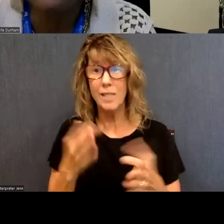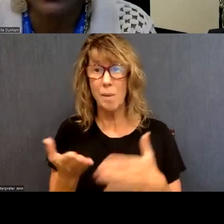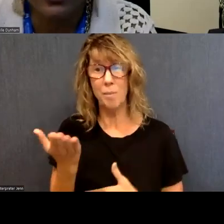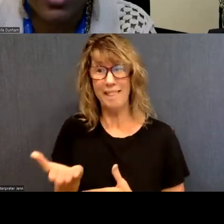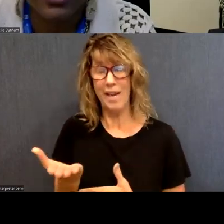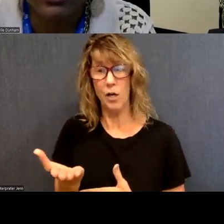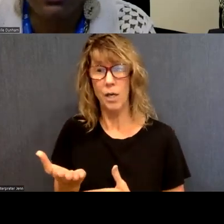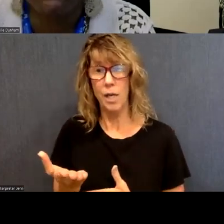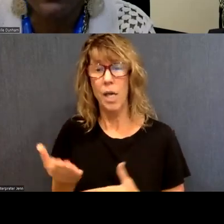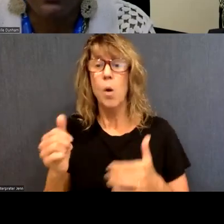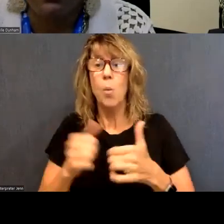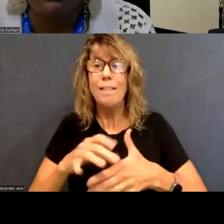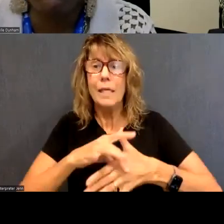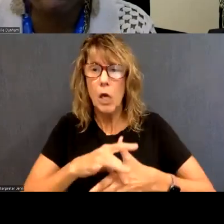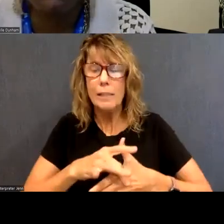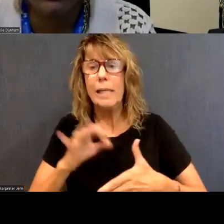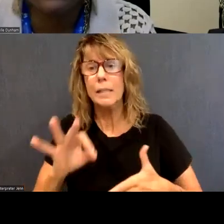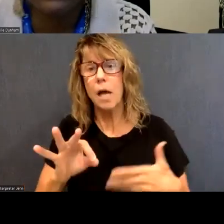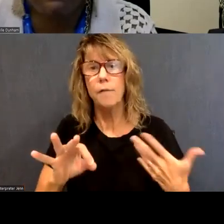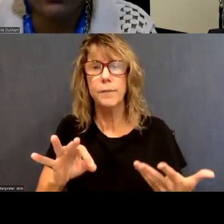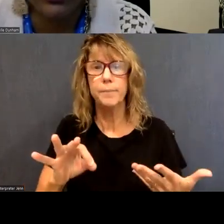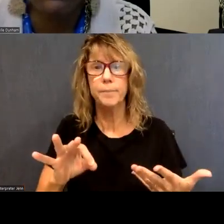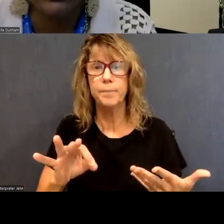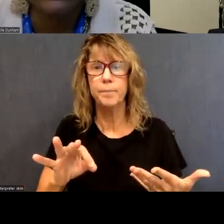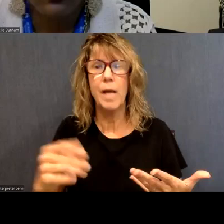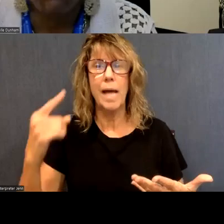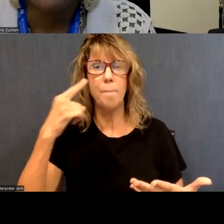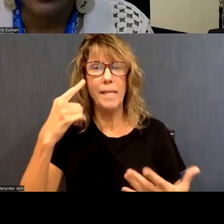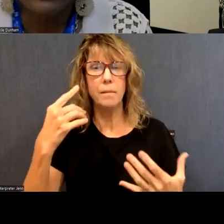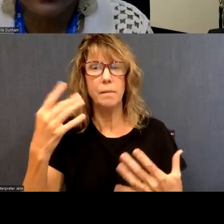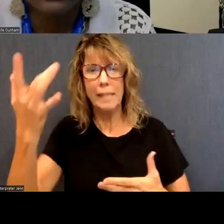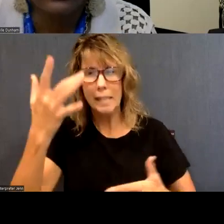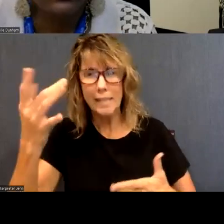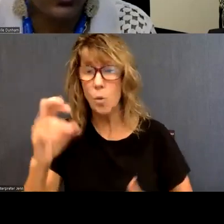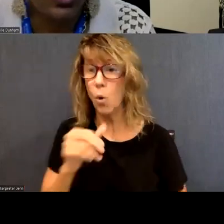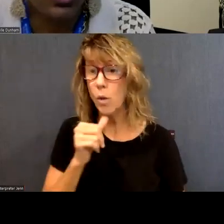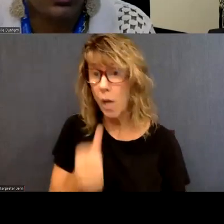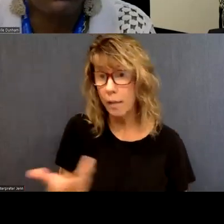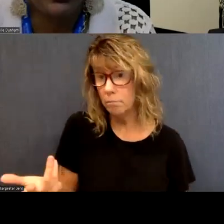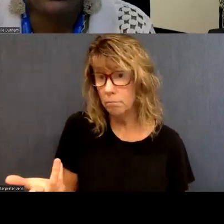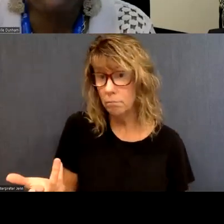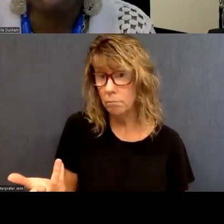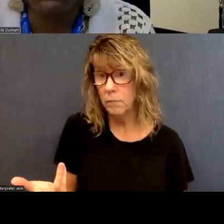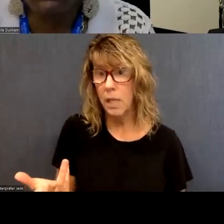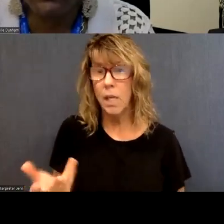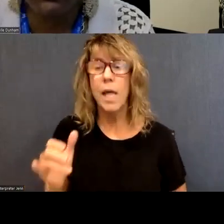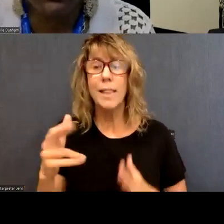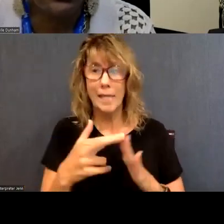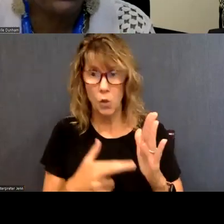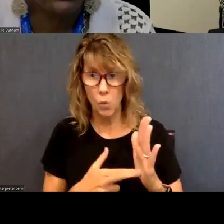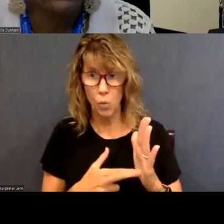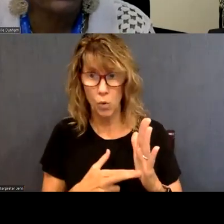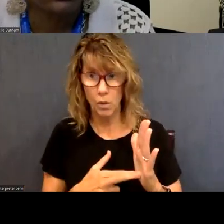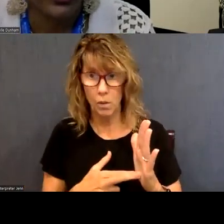not in the context of, um, the presence of a mental illness or not. So, uh, uh, it is the rule